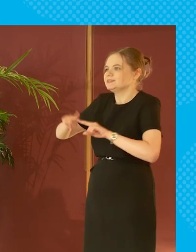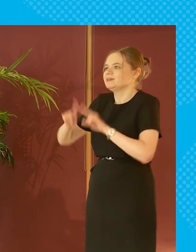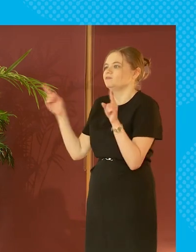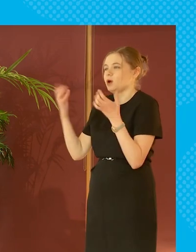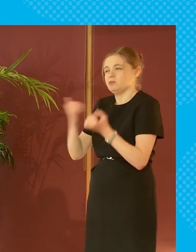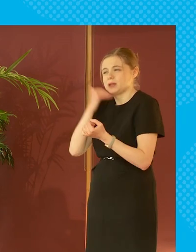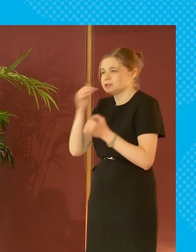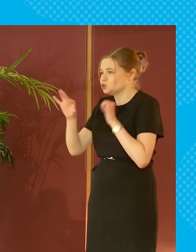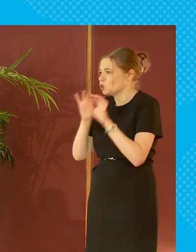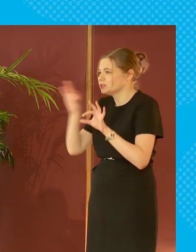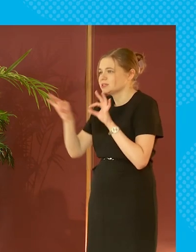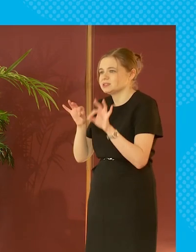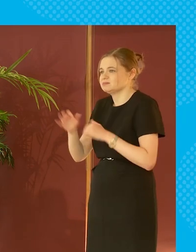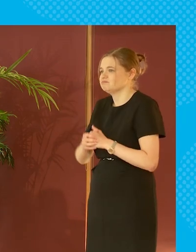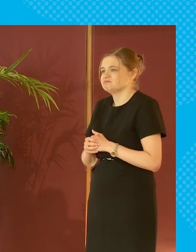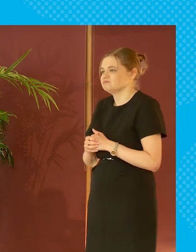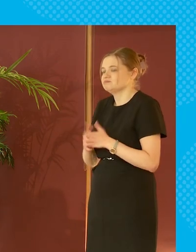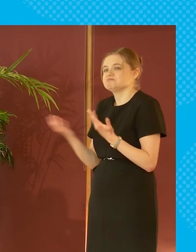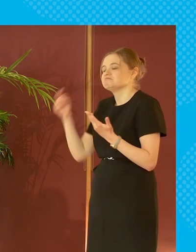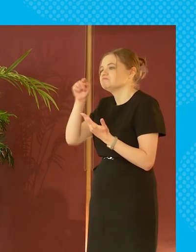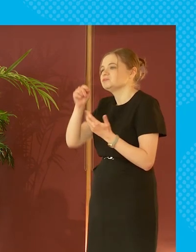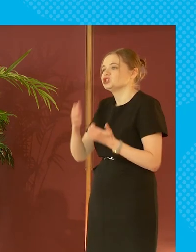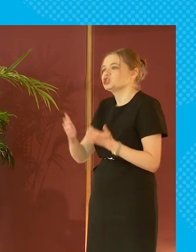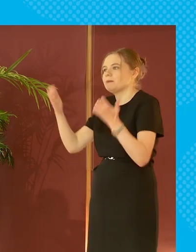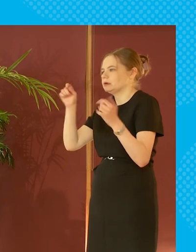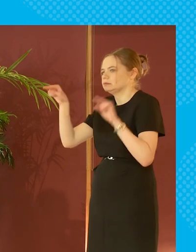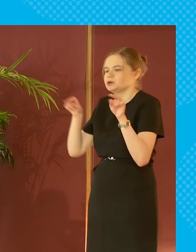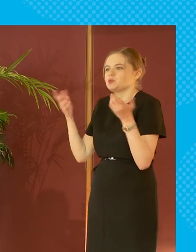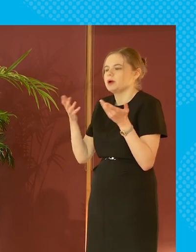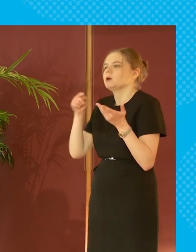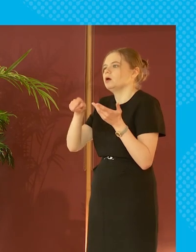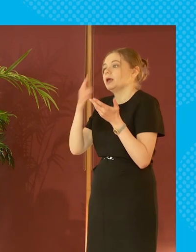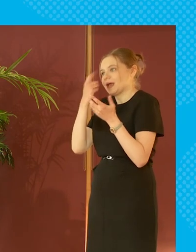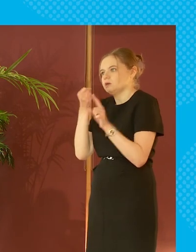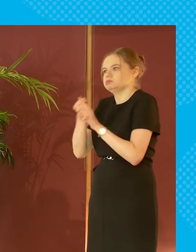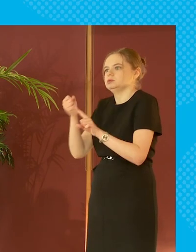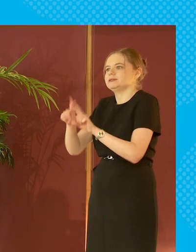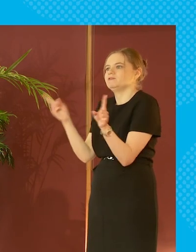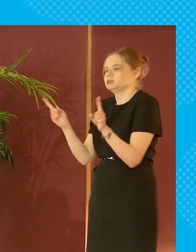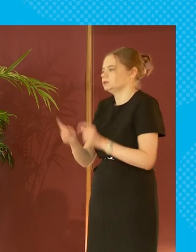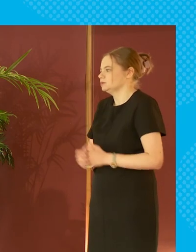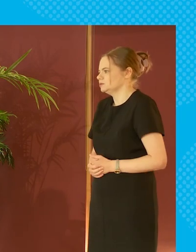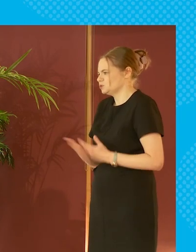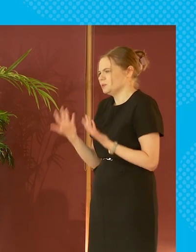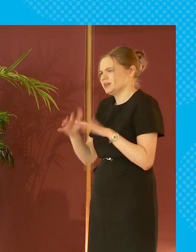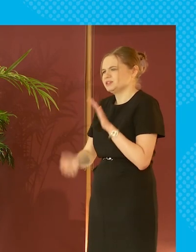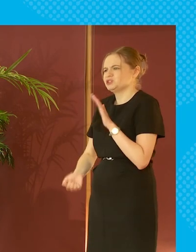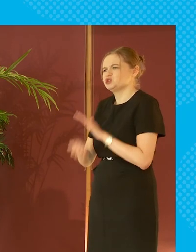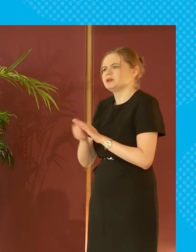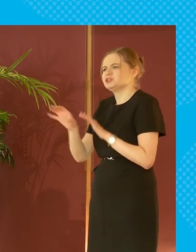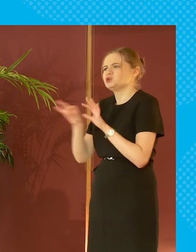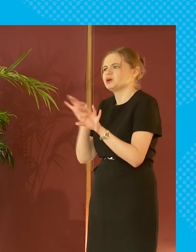choices there are plenty of choices that can be weighed in the chamber wherever it is from here and that would make a difference so right so we do we do stupid